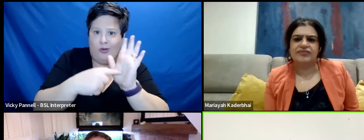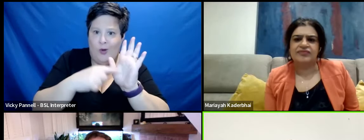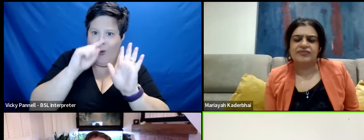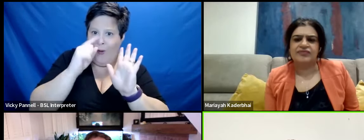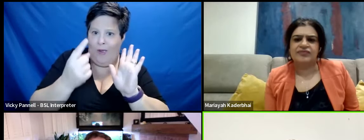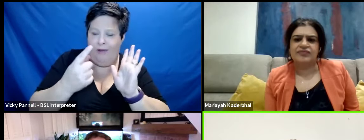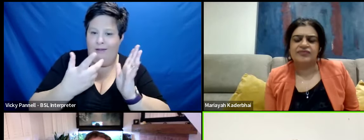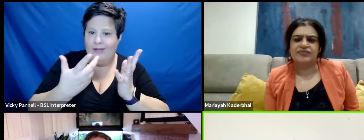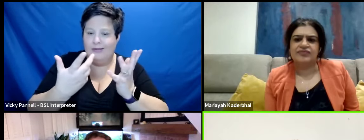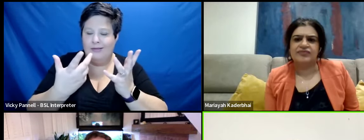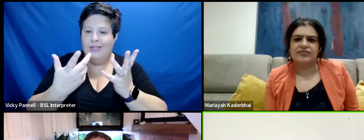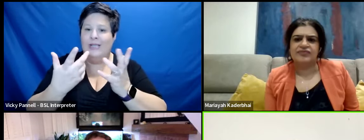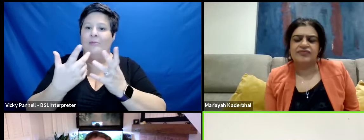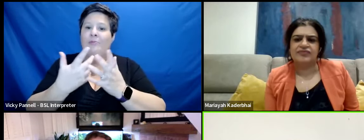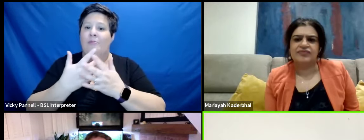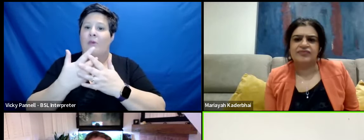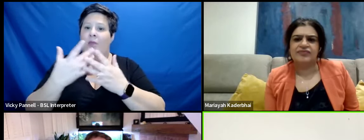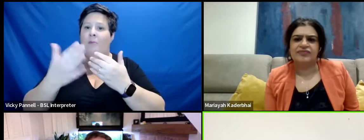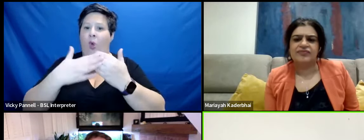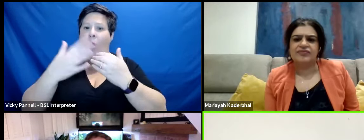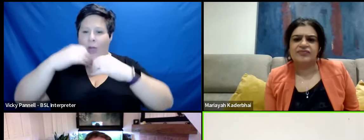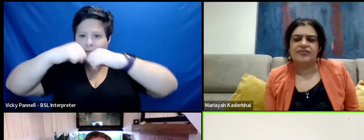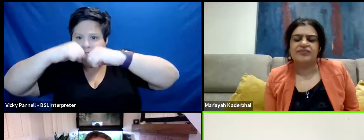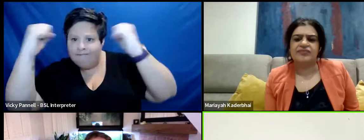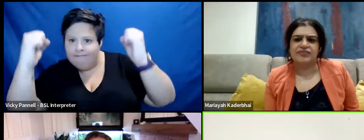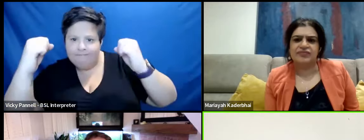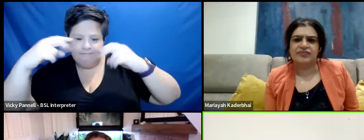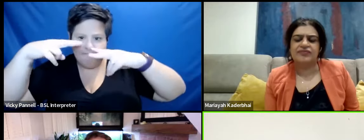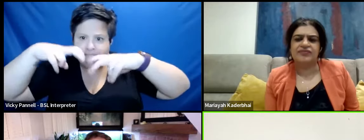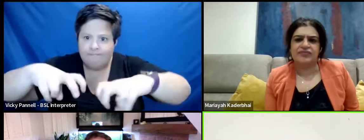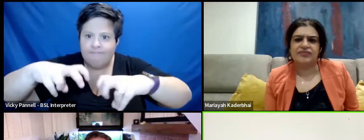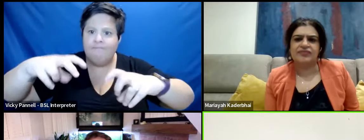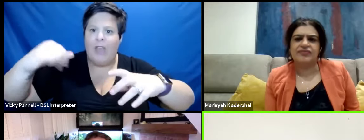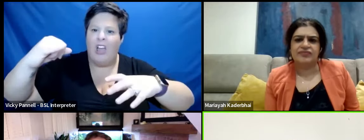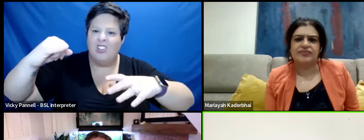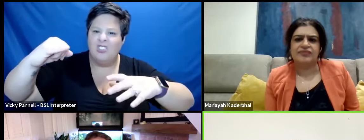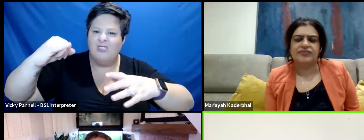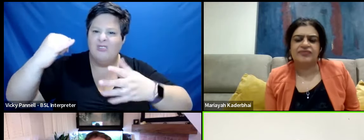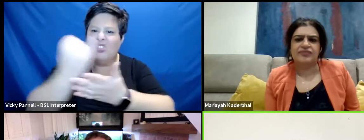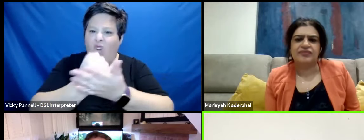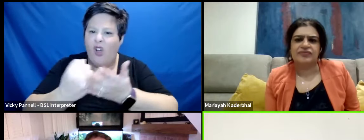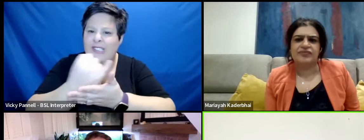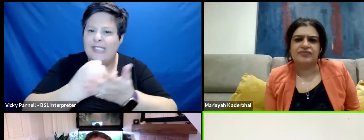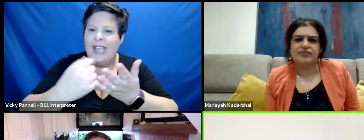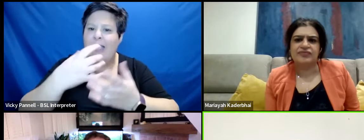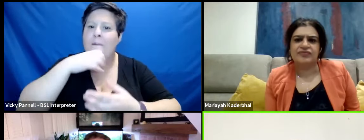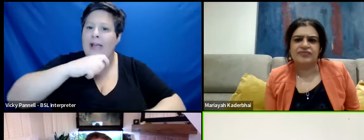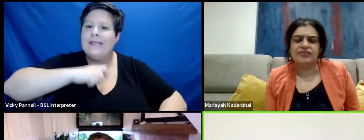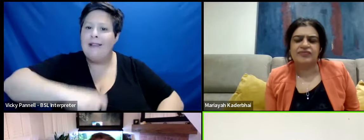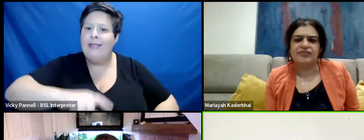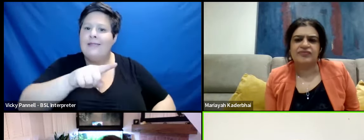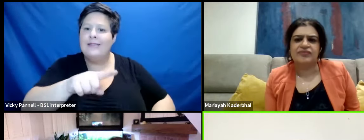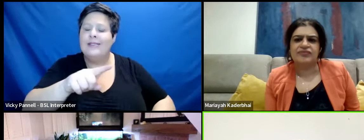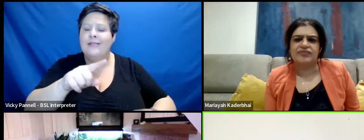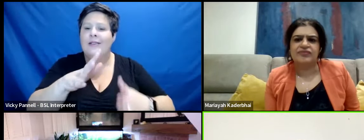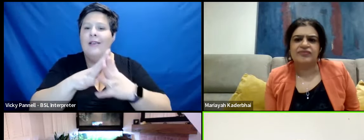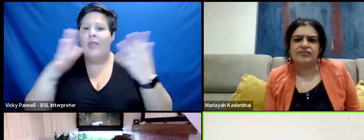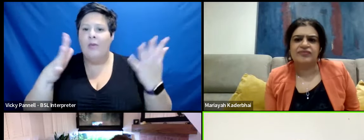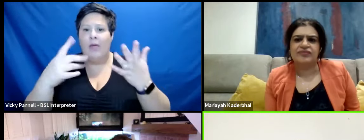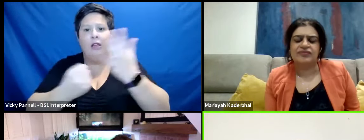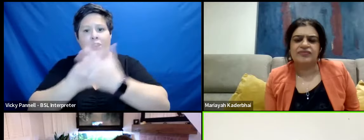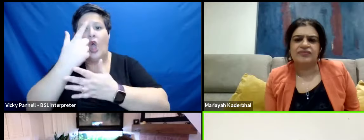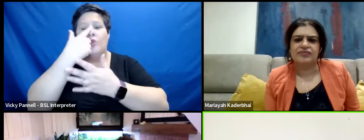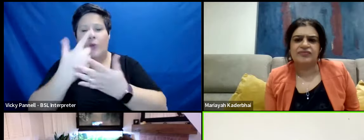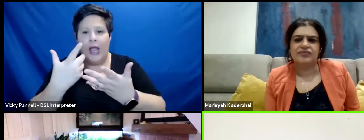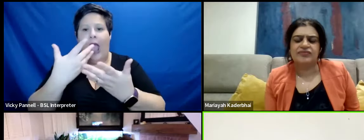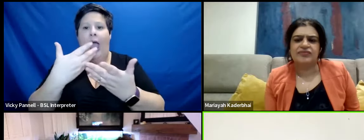but I think the more we look under the hood of toxic masculinity and try to discover the root causes of it the bigger the chances we have of dealing with it